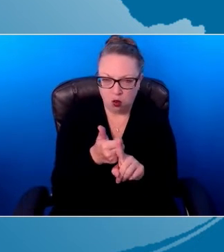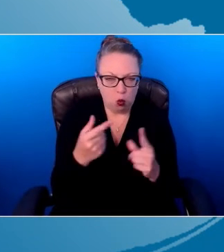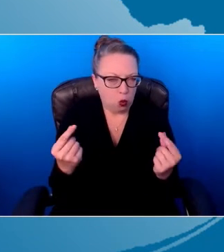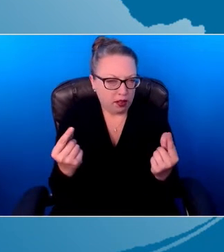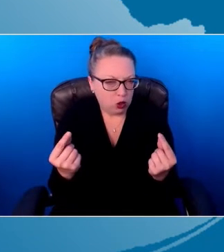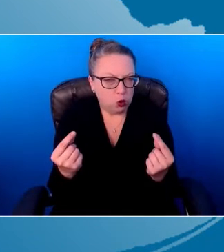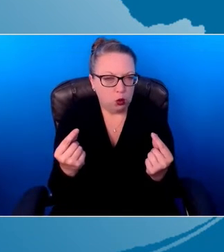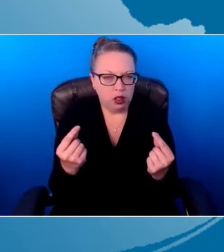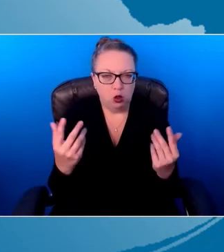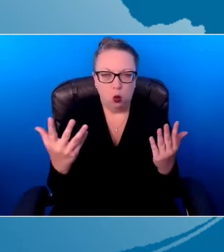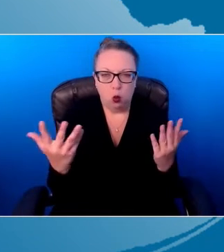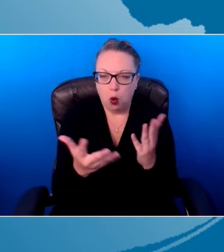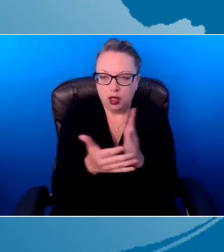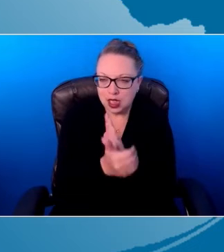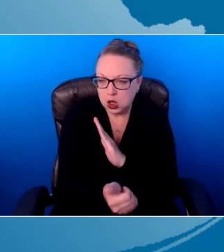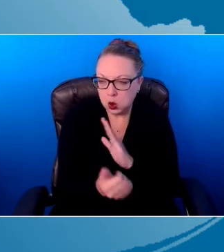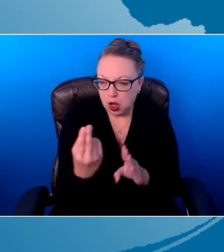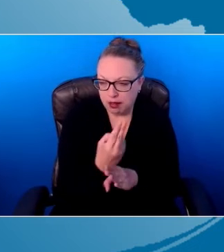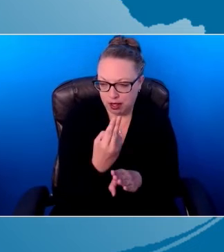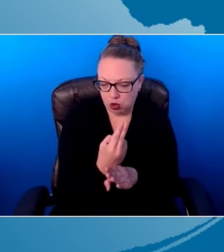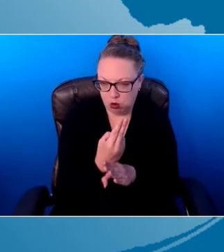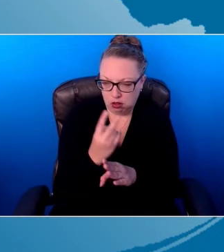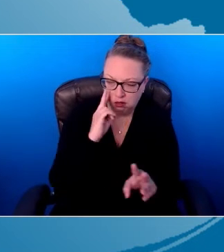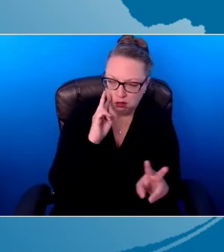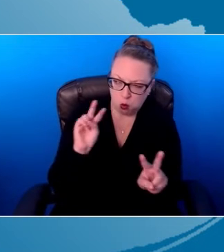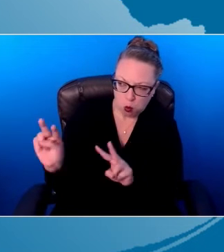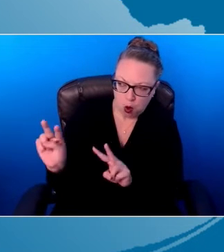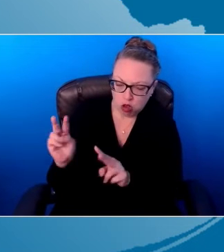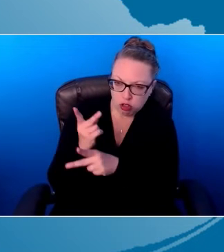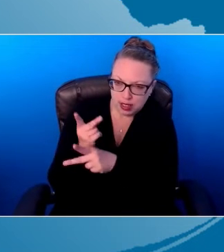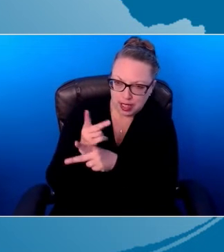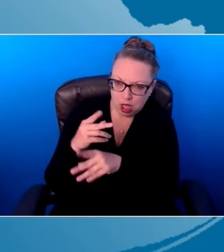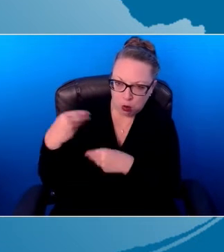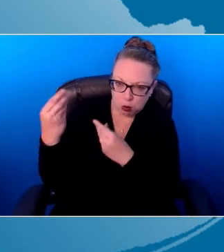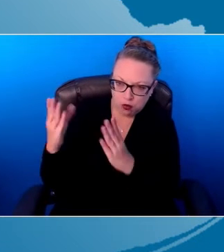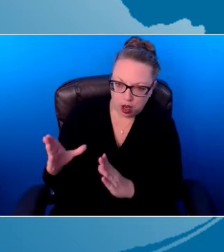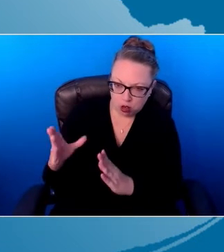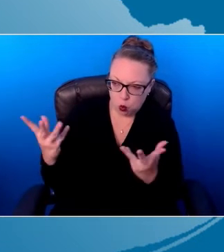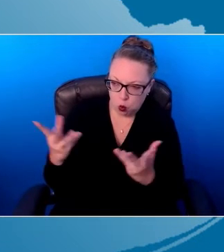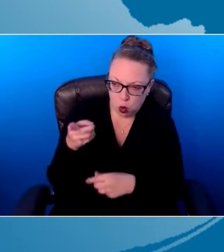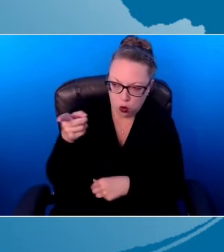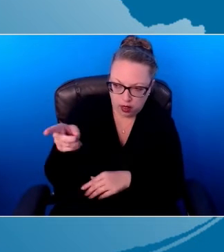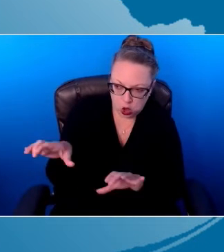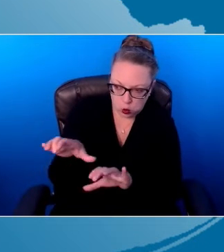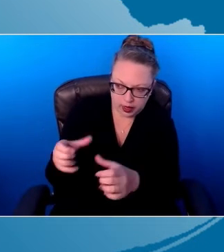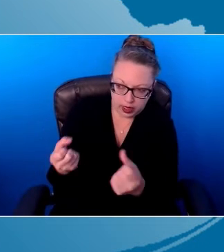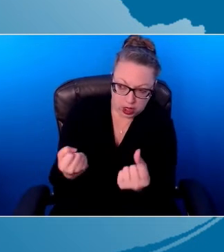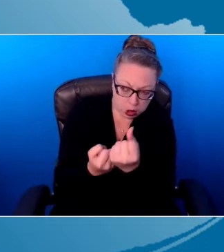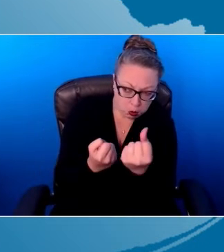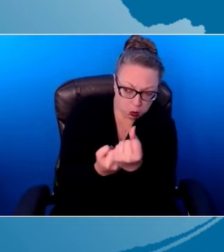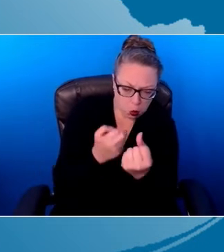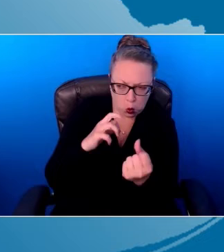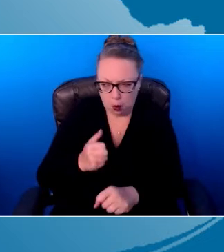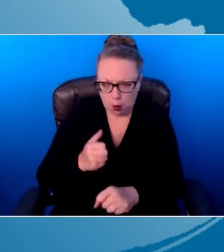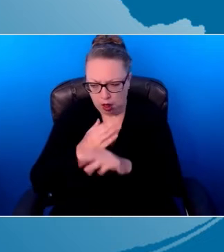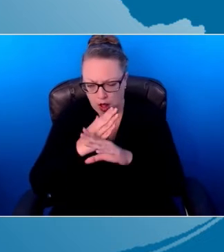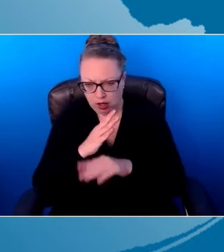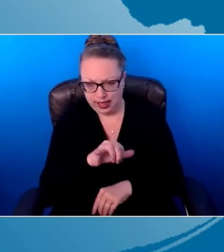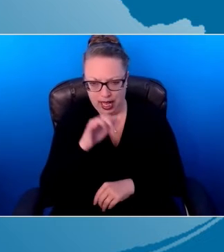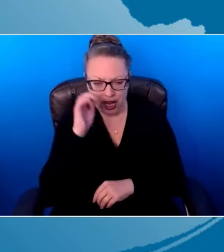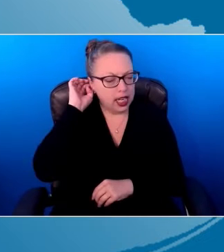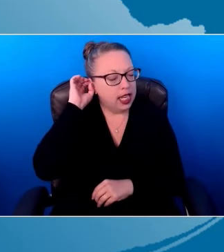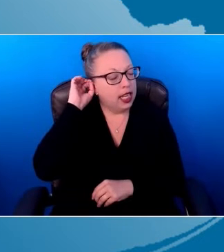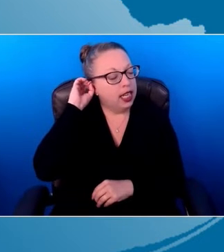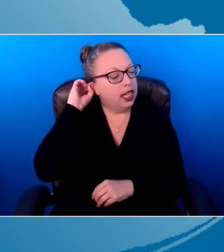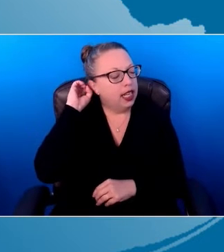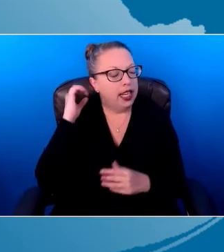activity? What's the caregiver doing that's promoting that or inhibiting that? Now our tendency is to jump right in there. We